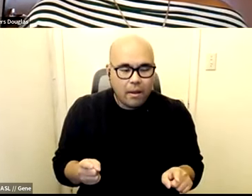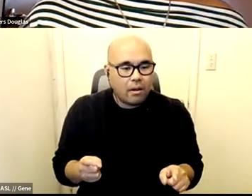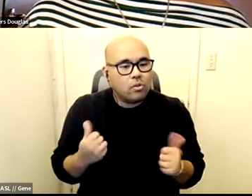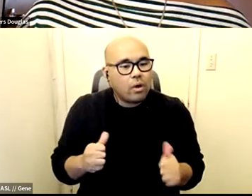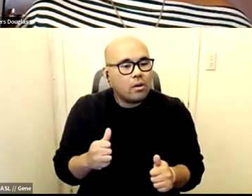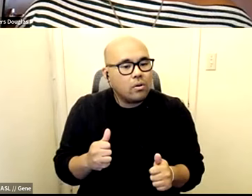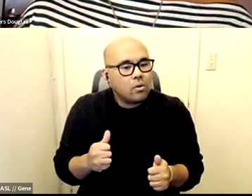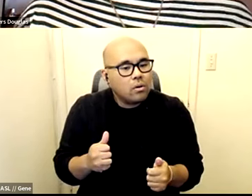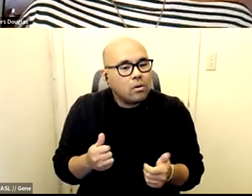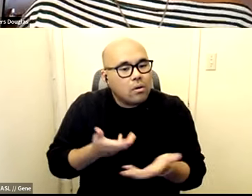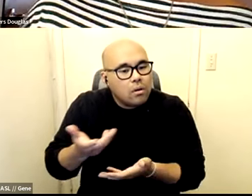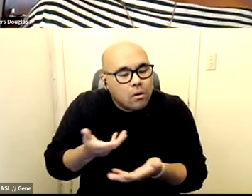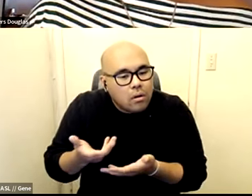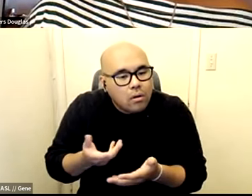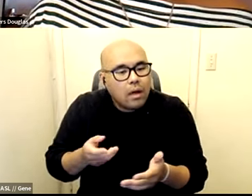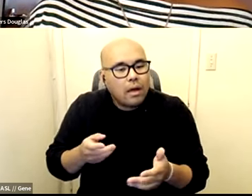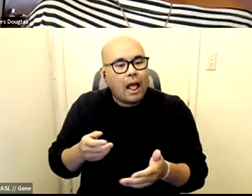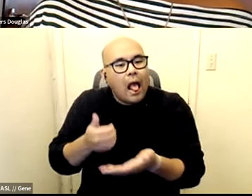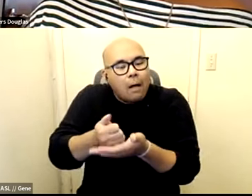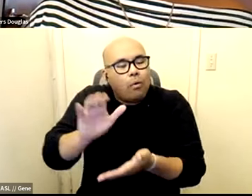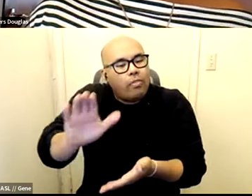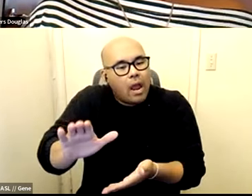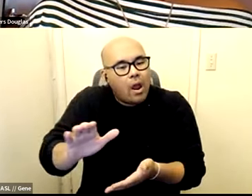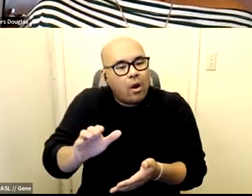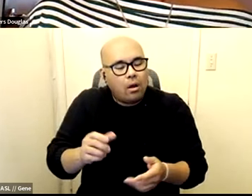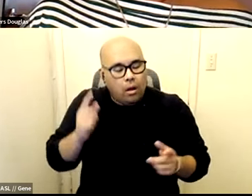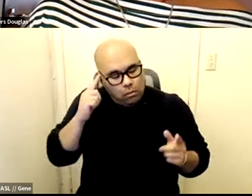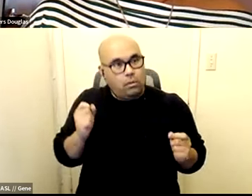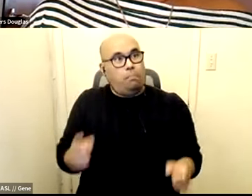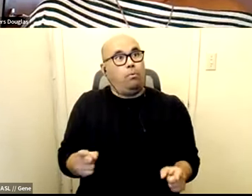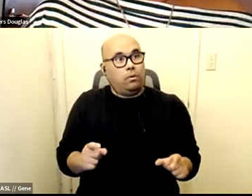impulsivity or things of that nature. It's just all punishment.